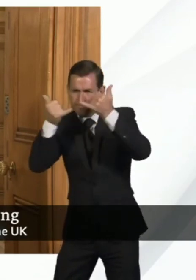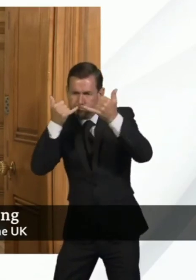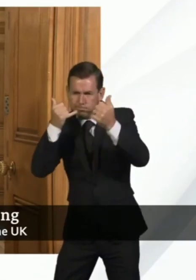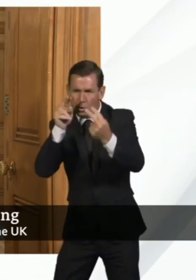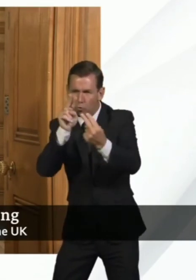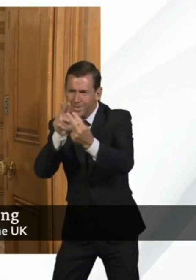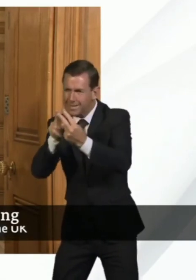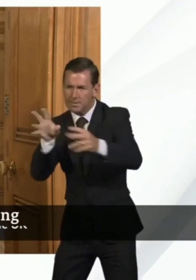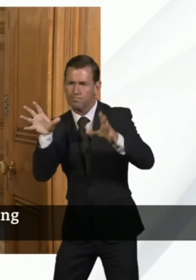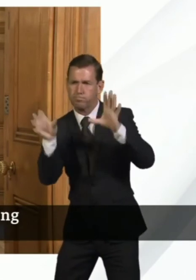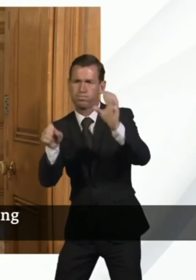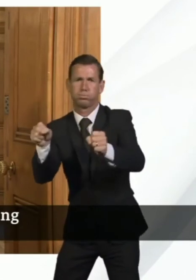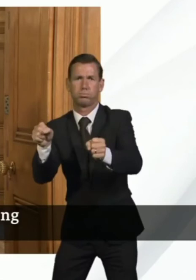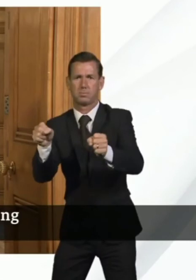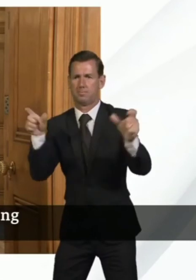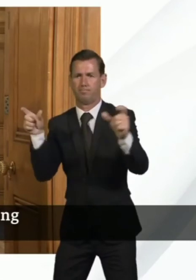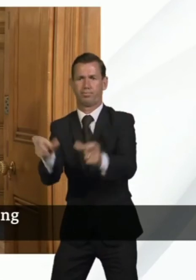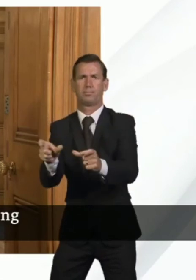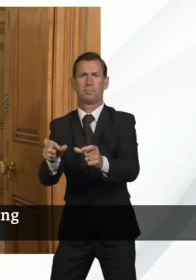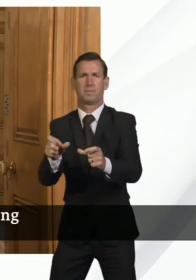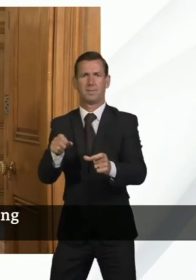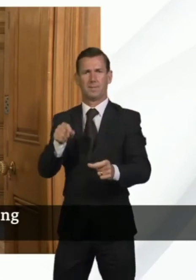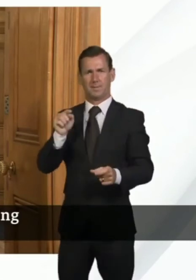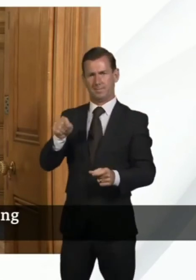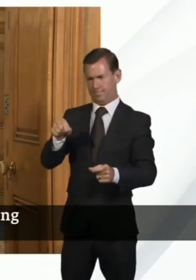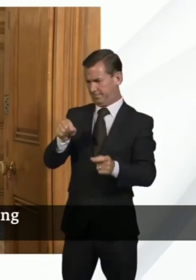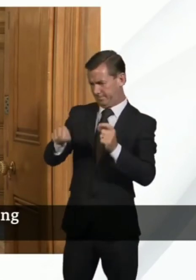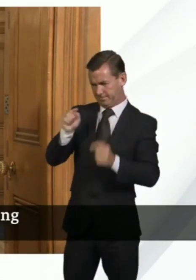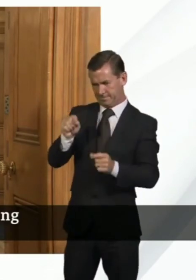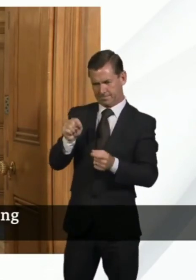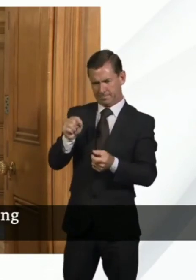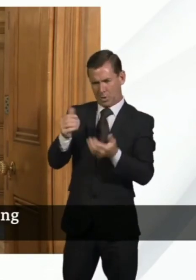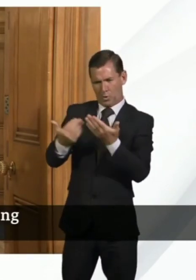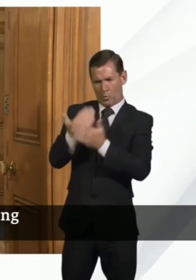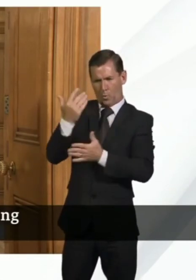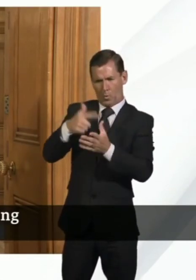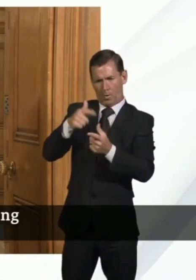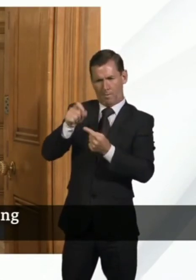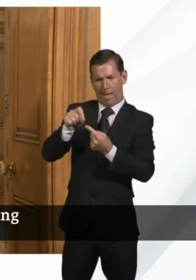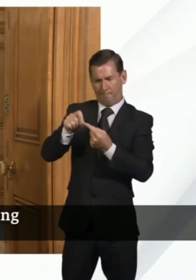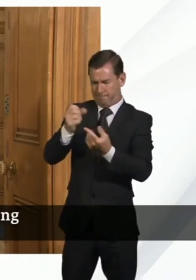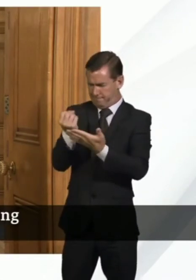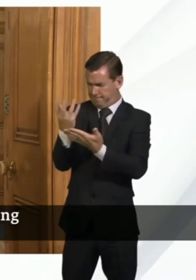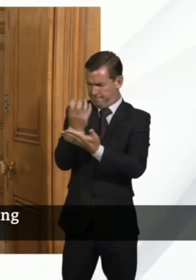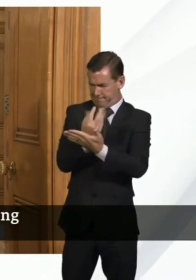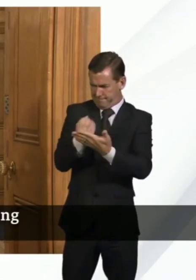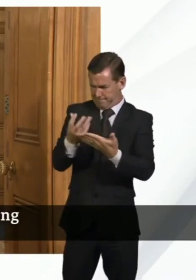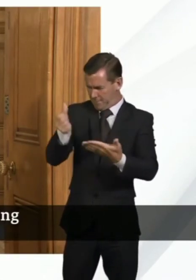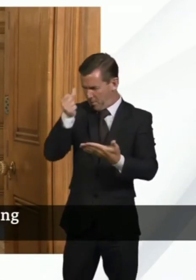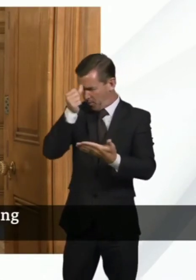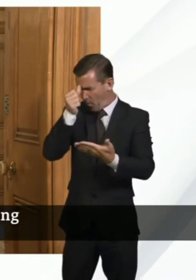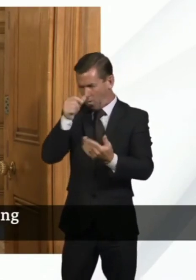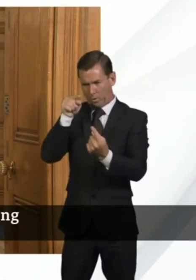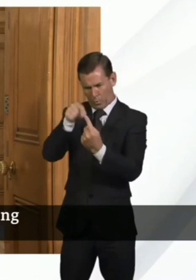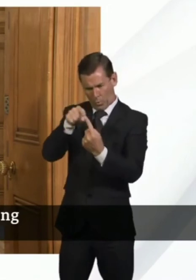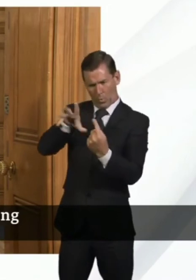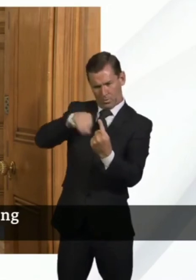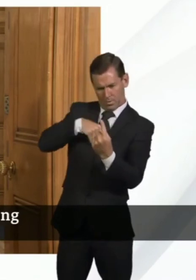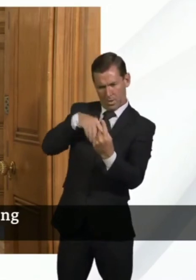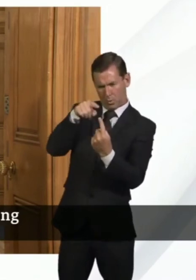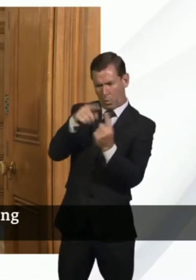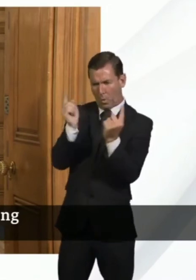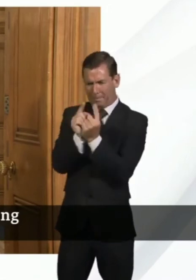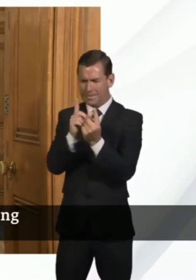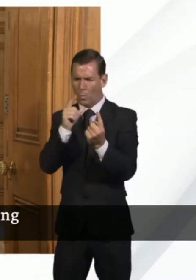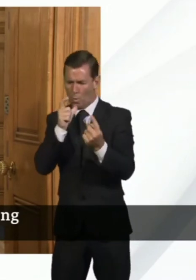if there is outbreaks it's important to understand what this track and trace means it means that if we find someone's been infected by tracing we can find out who else they have been in contact